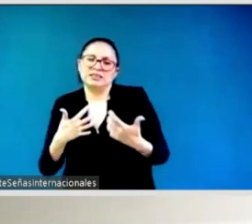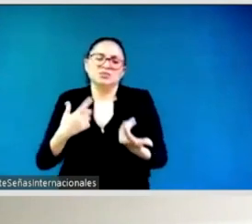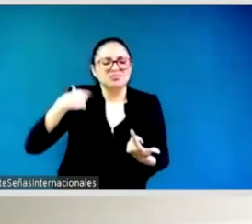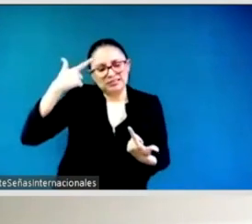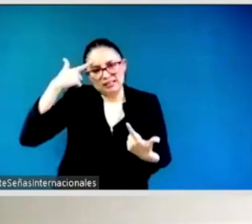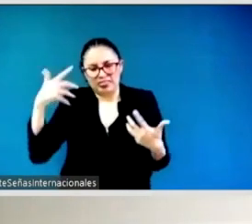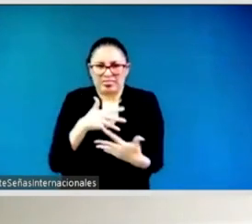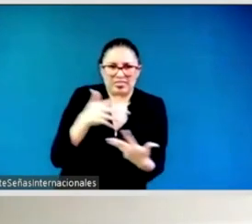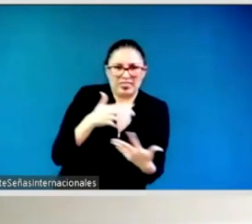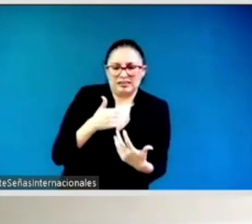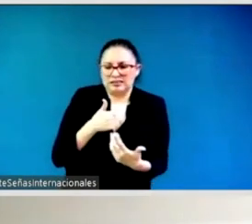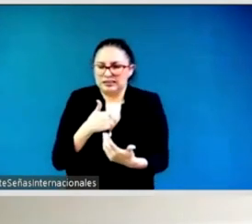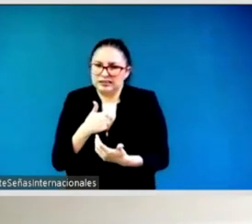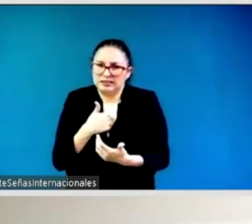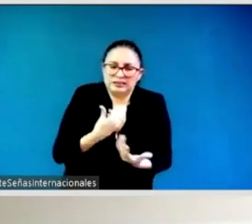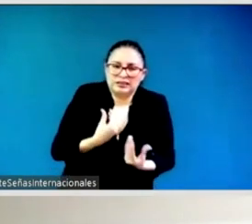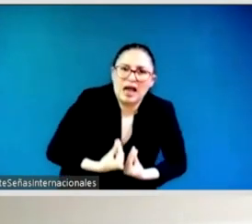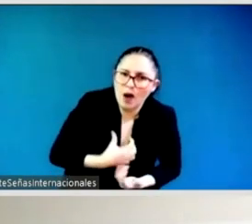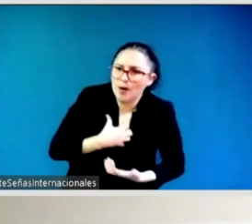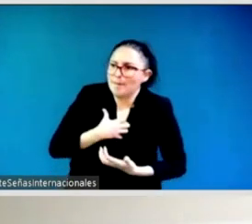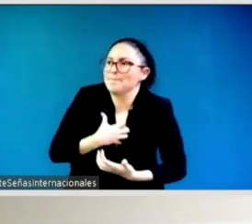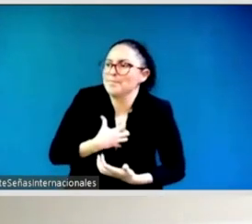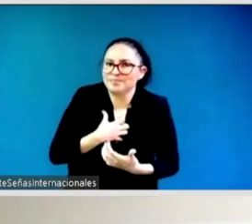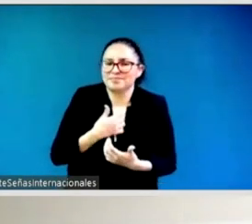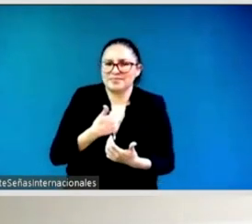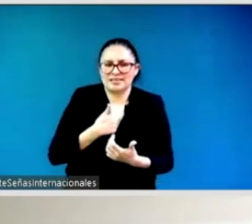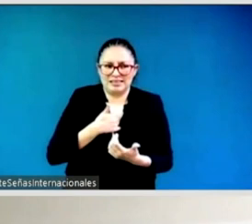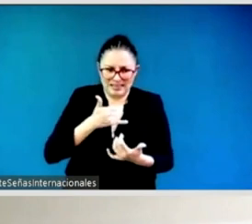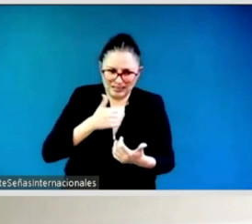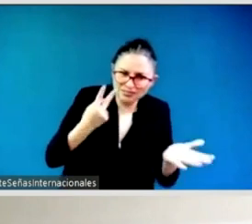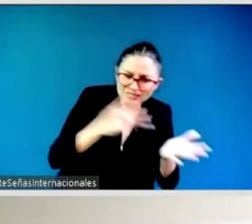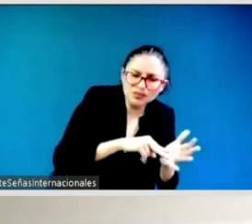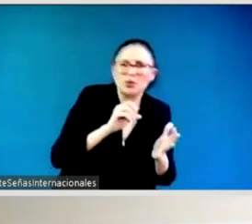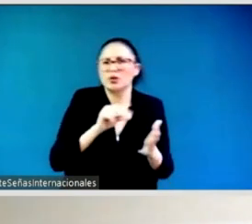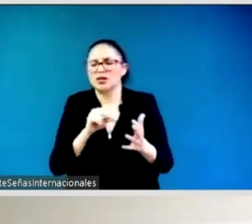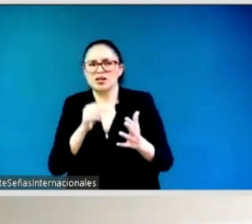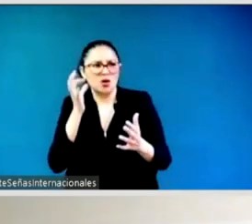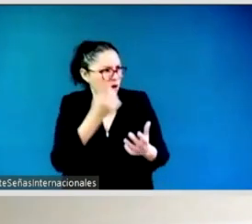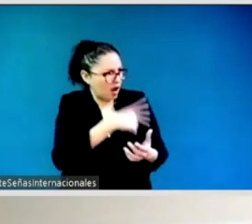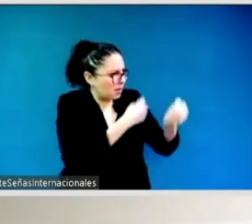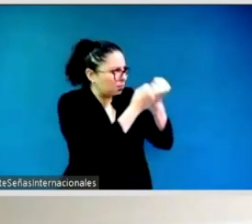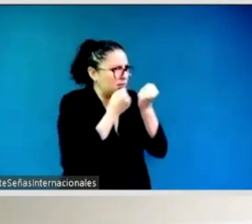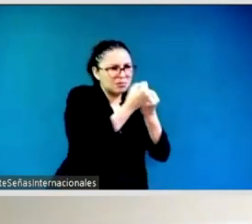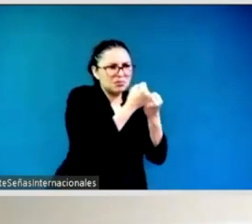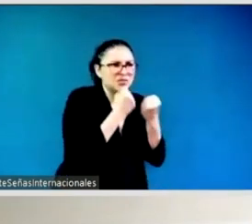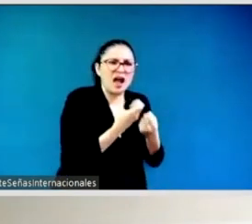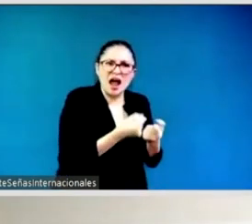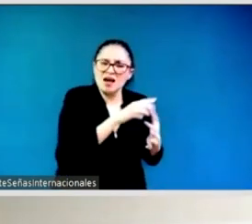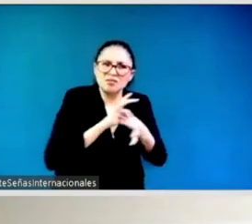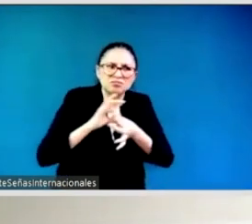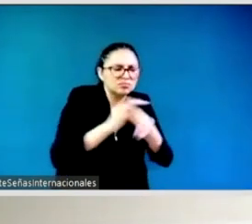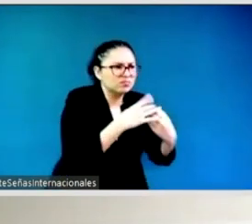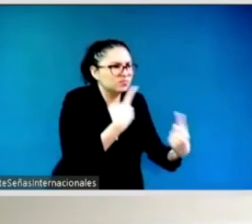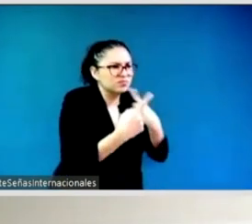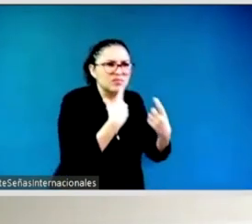supporting the establishment of uh networks and should ensuring greater solidarity maybe an element we haven't touched